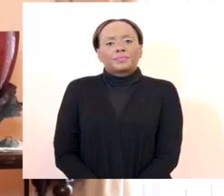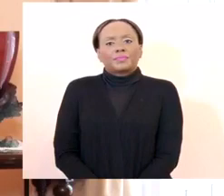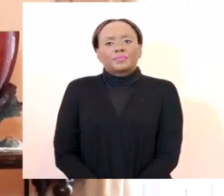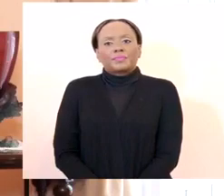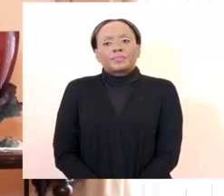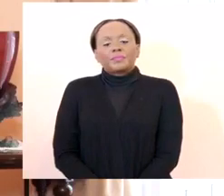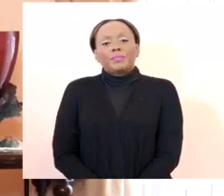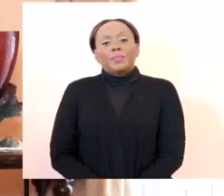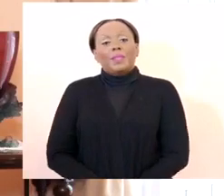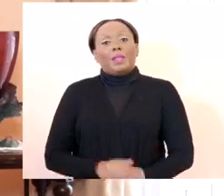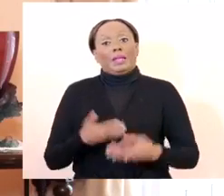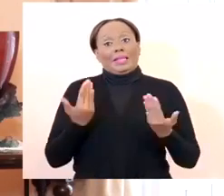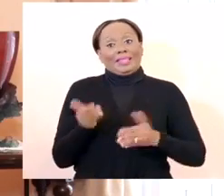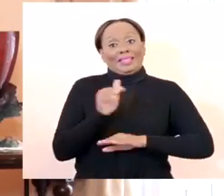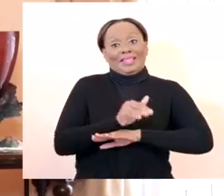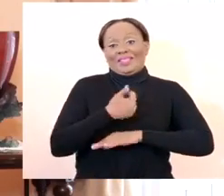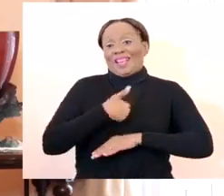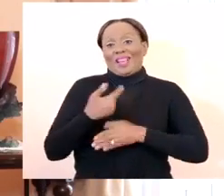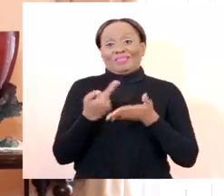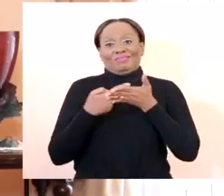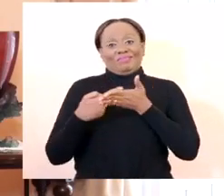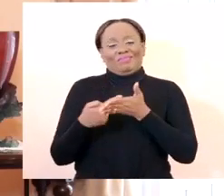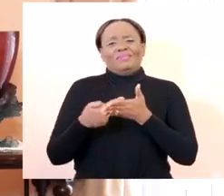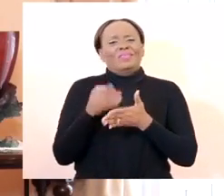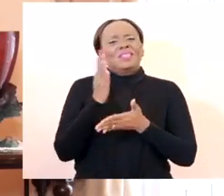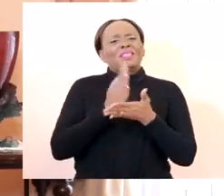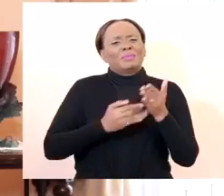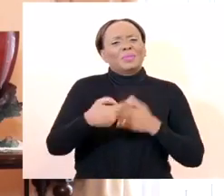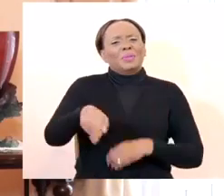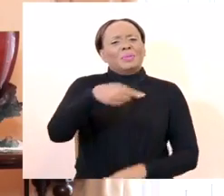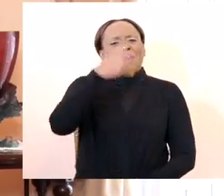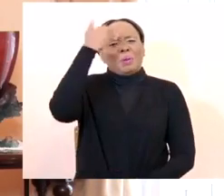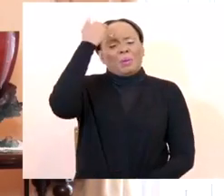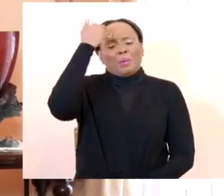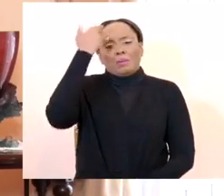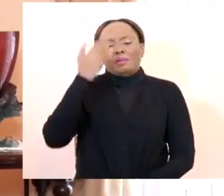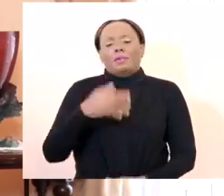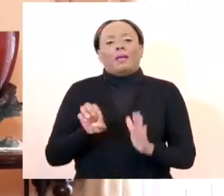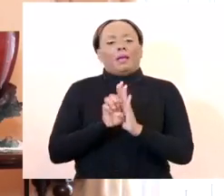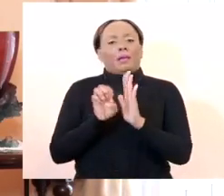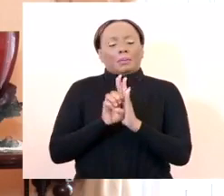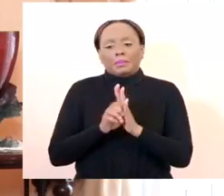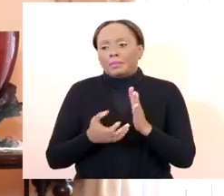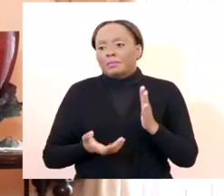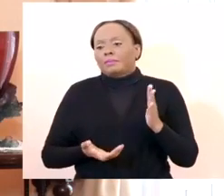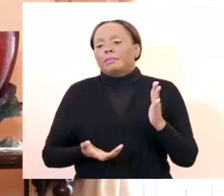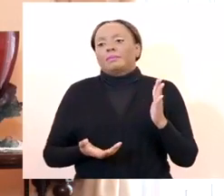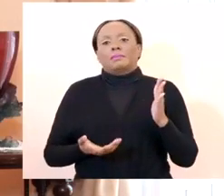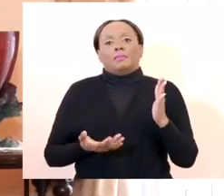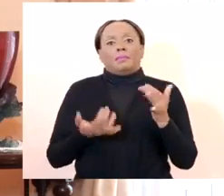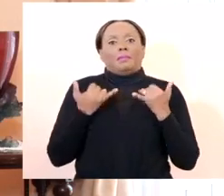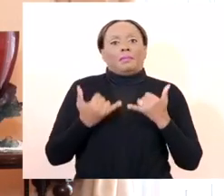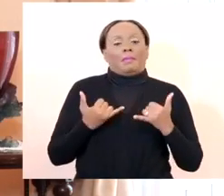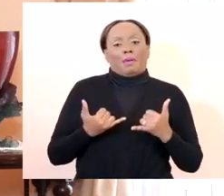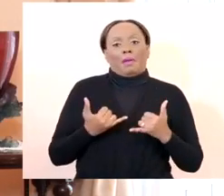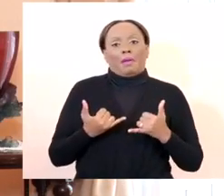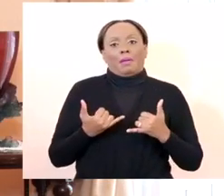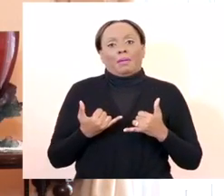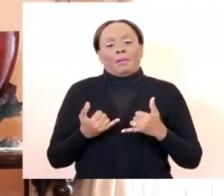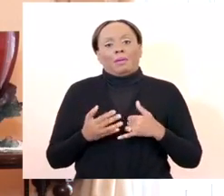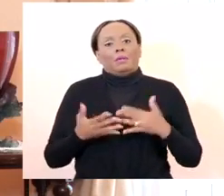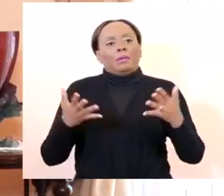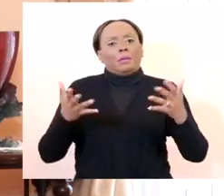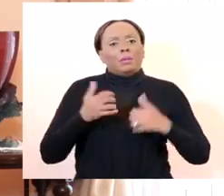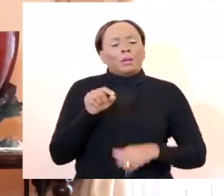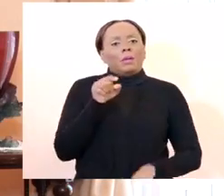familiar, and much of it is also intuitive. So, for example, in a period of shutdown, we want